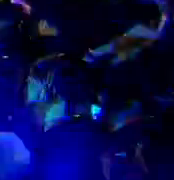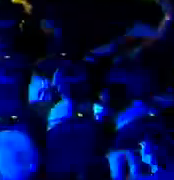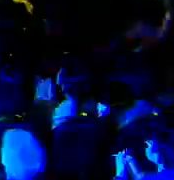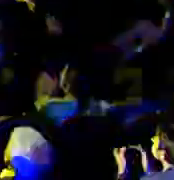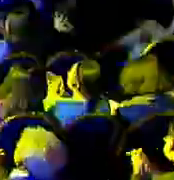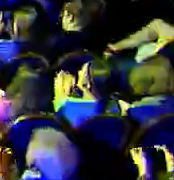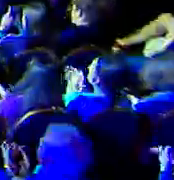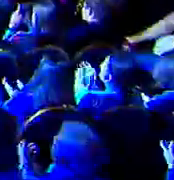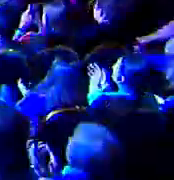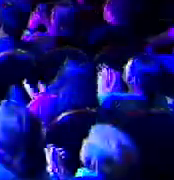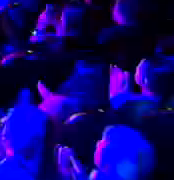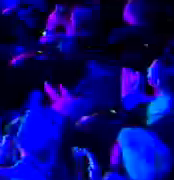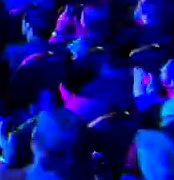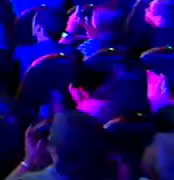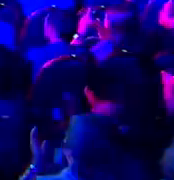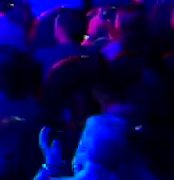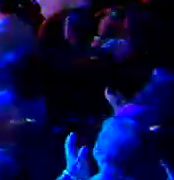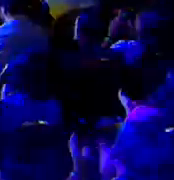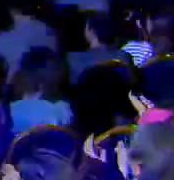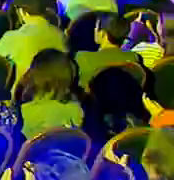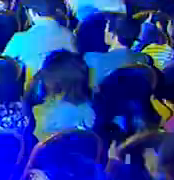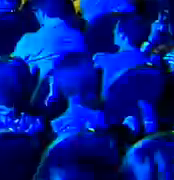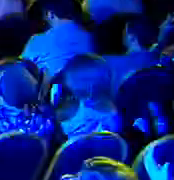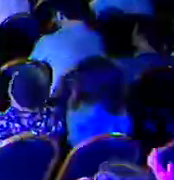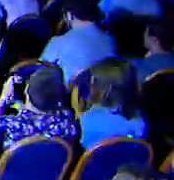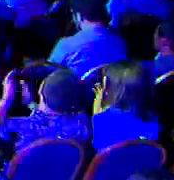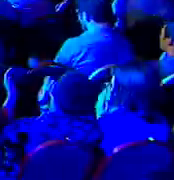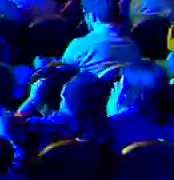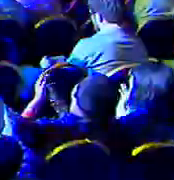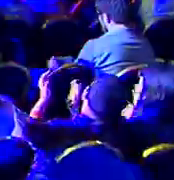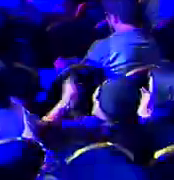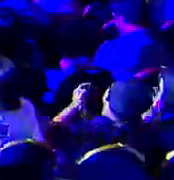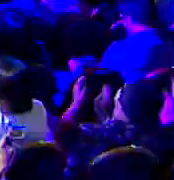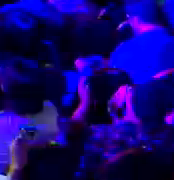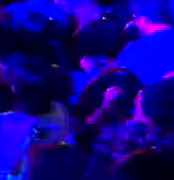for being part of Congreso Futuro 2019.